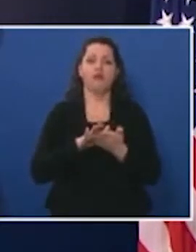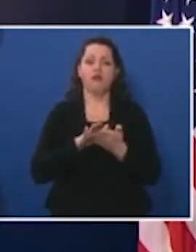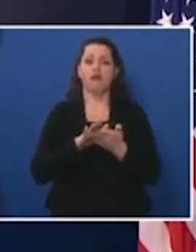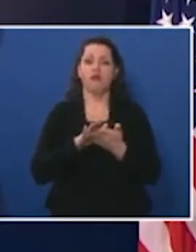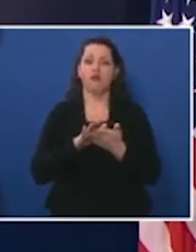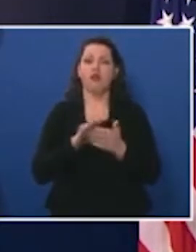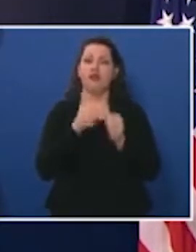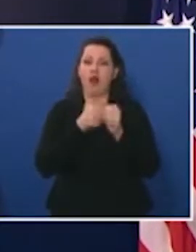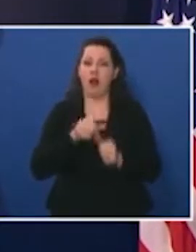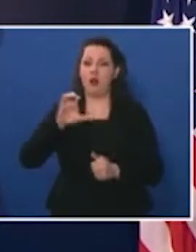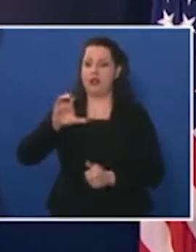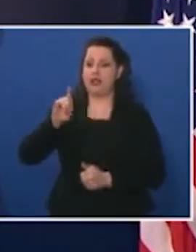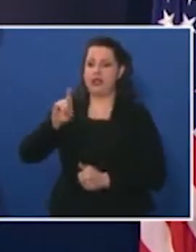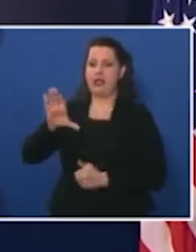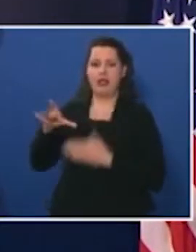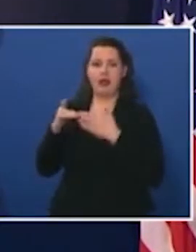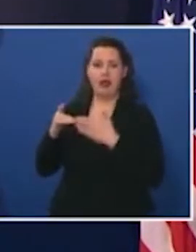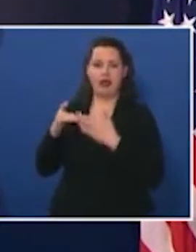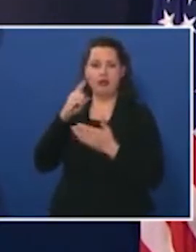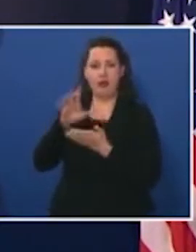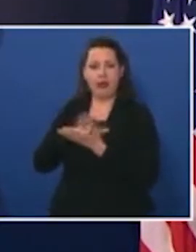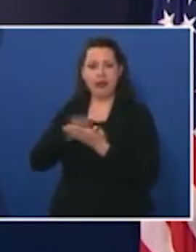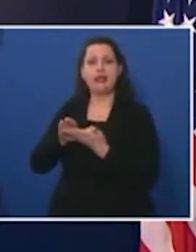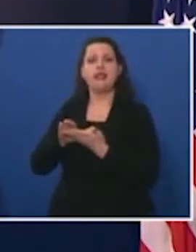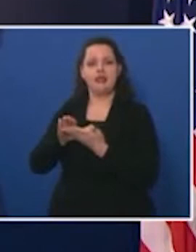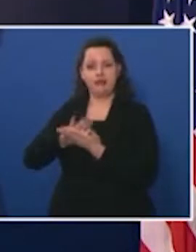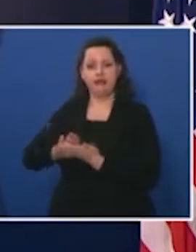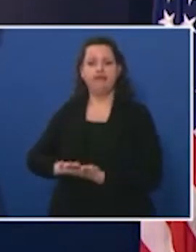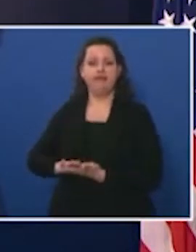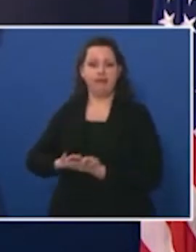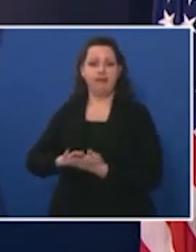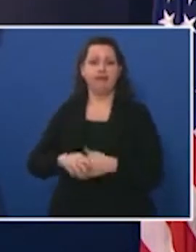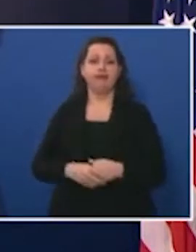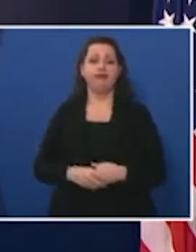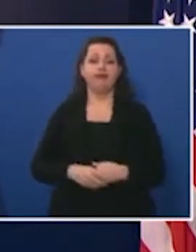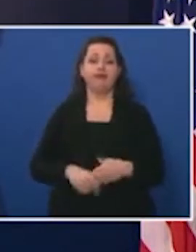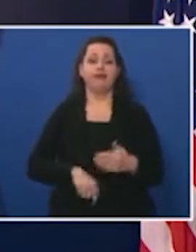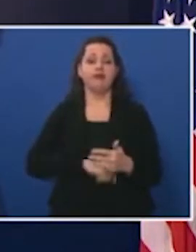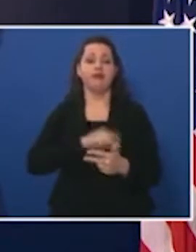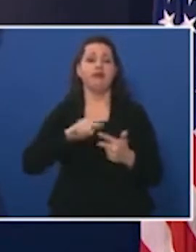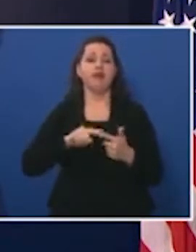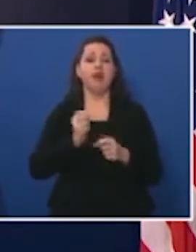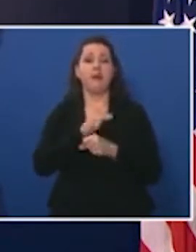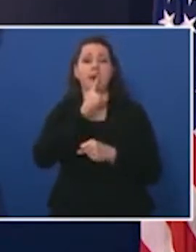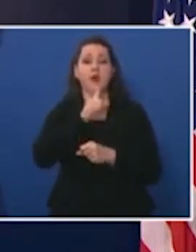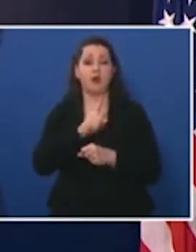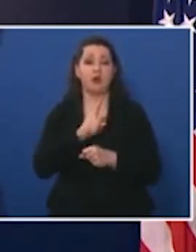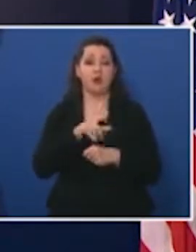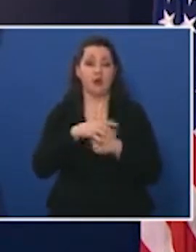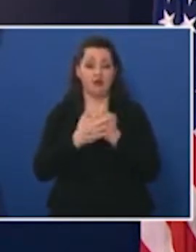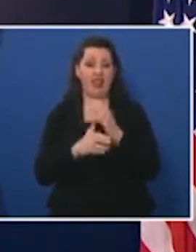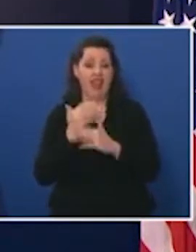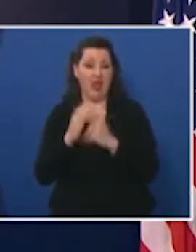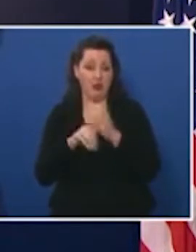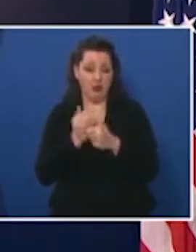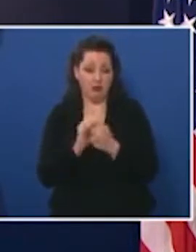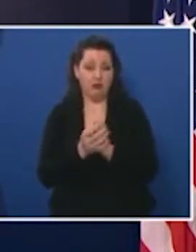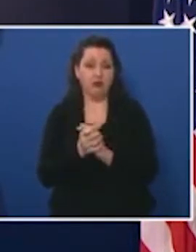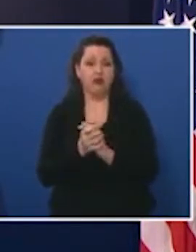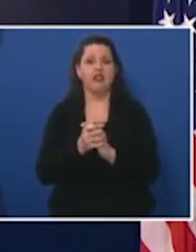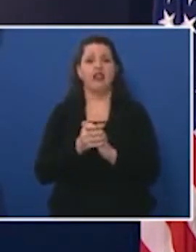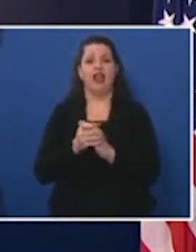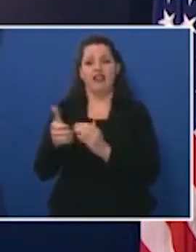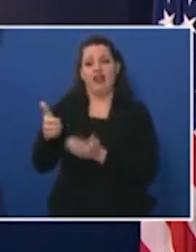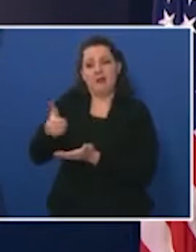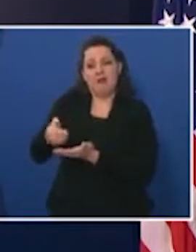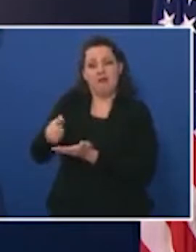recent CDC guidelines for cleaning and disinfecting community facilities ensuring that hand washing and hand sanitizing supplies